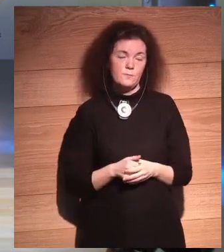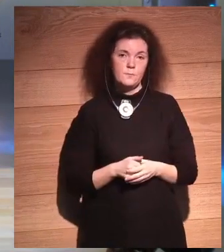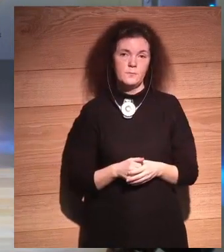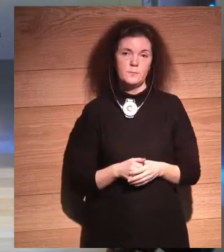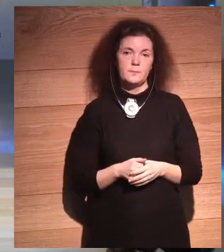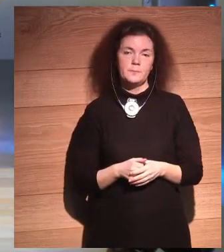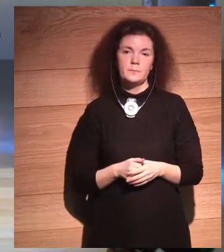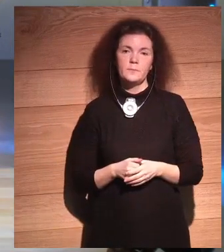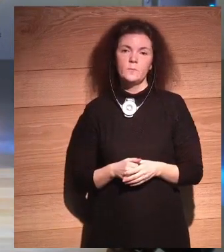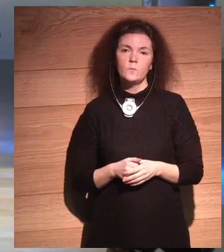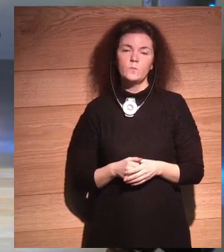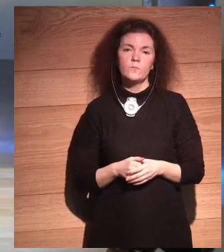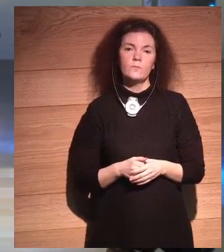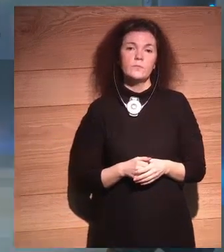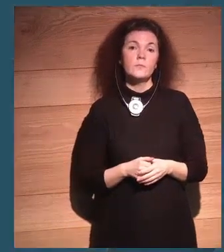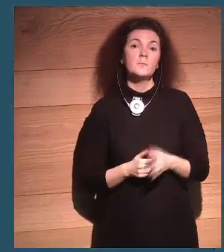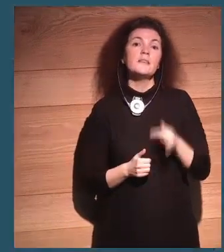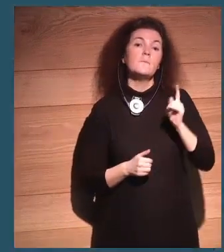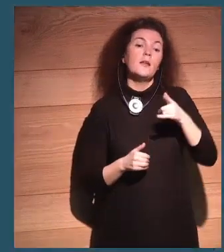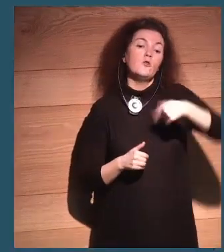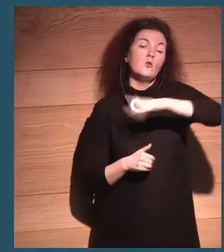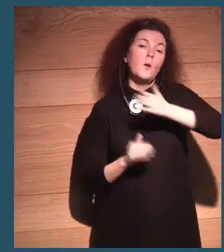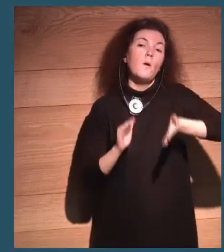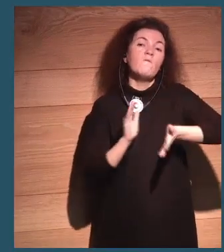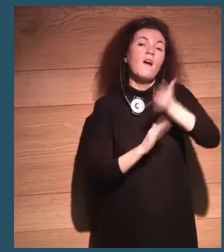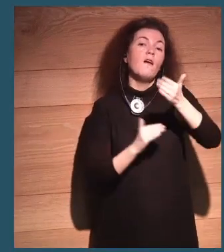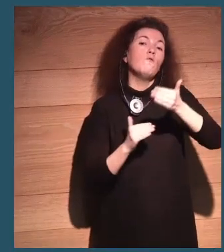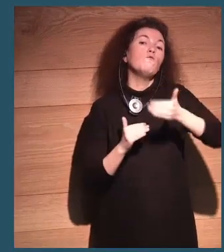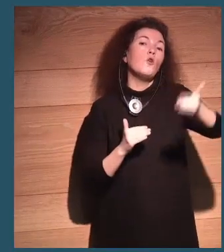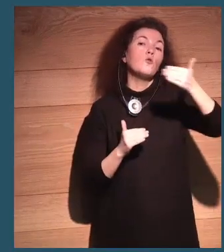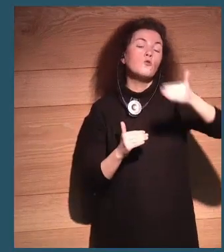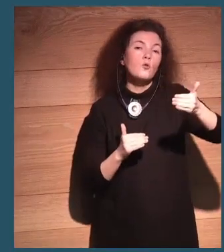And then we're going to a future where we basically have the same problem that we have with green energy.